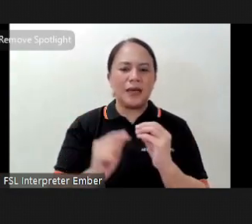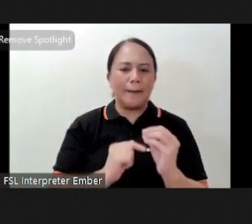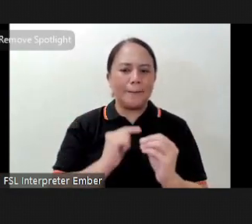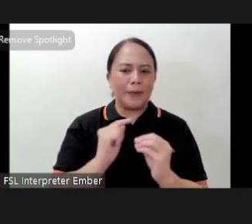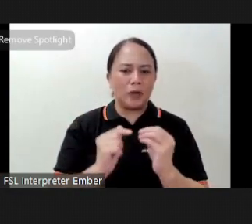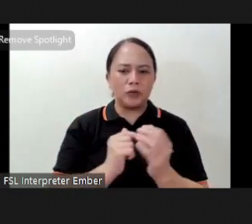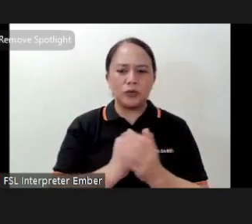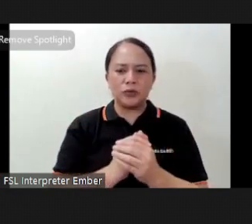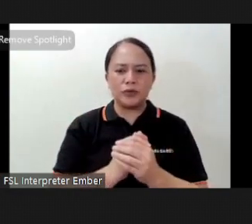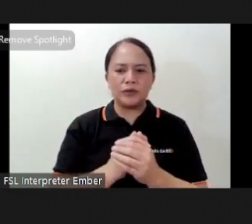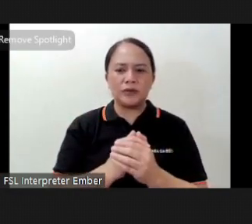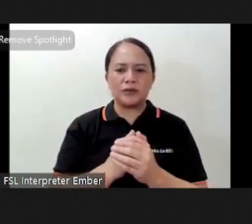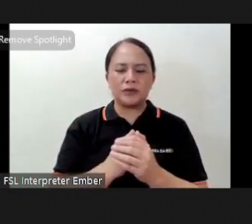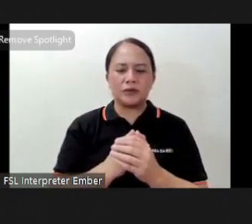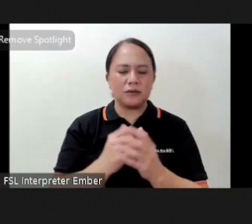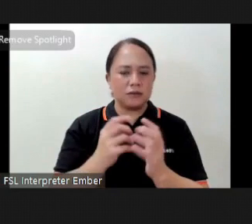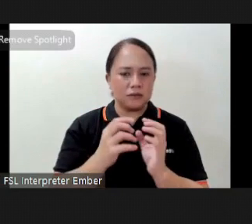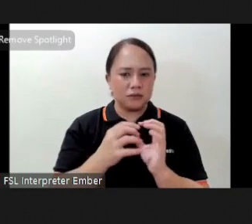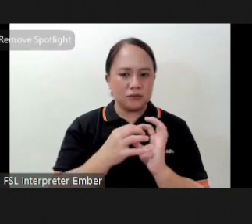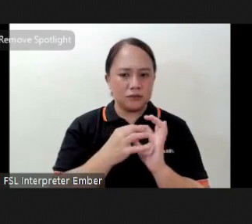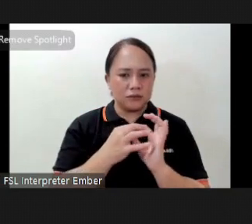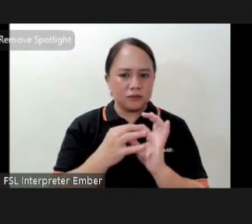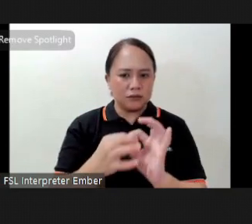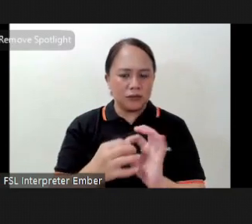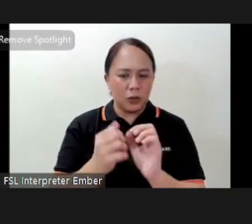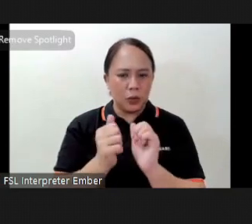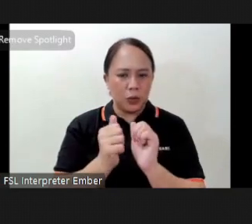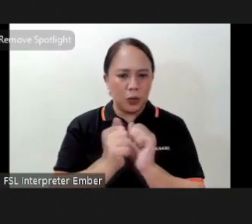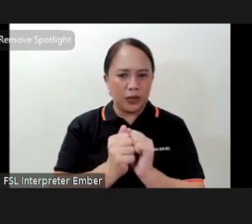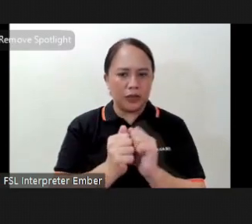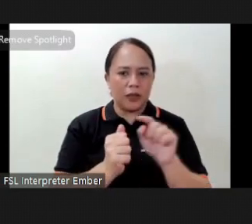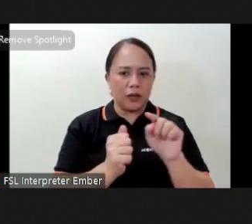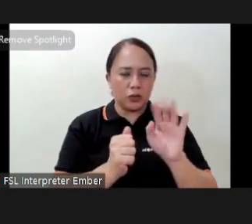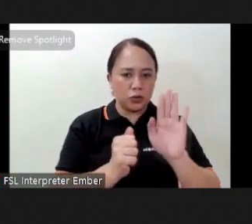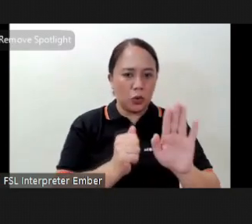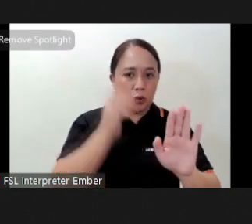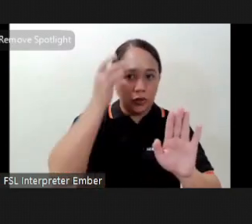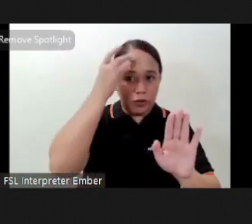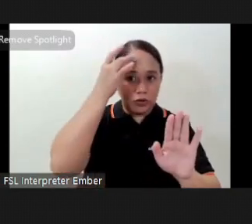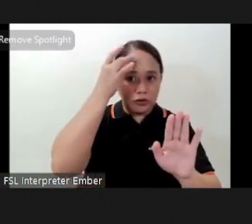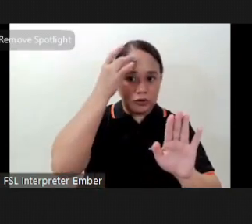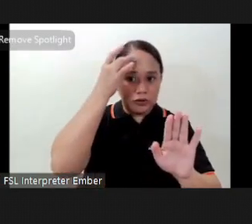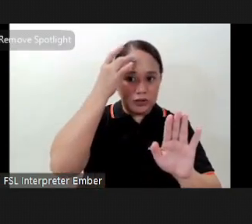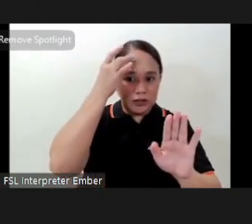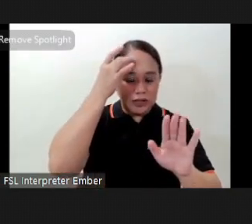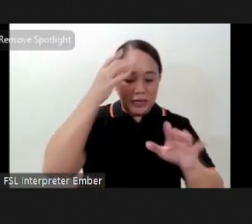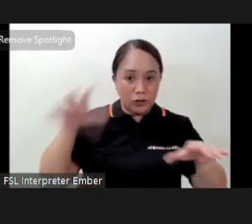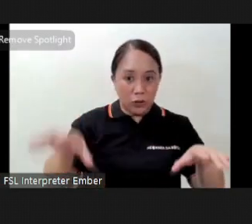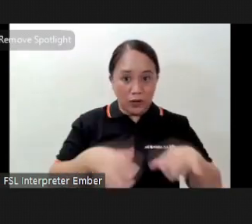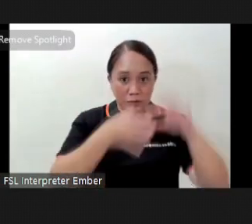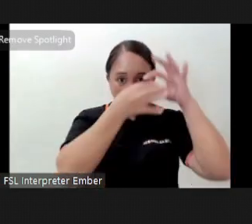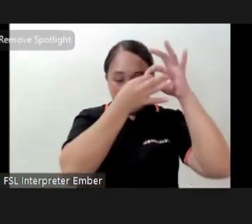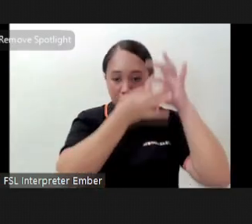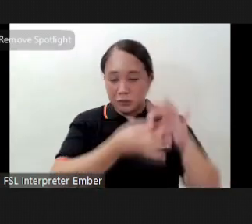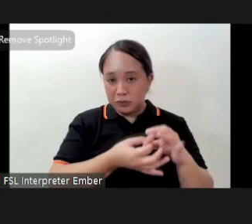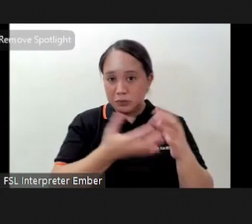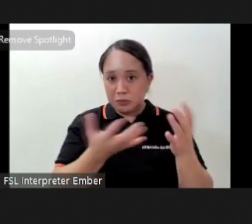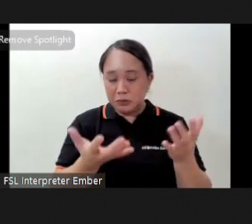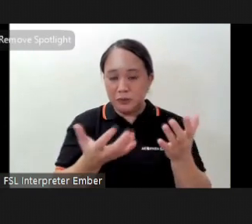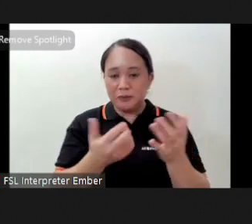being congruent between your thoughts and your actions so